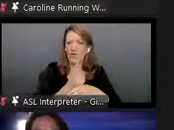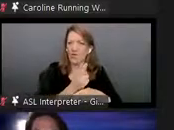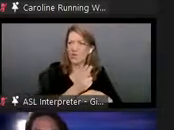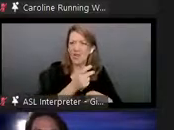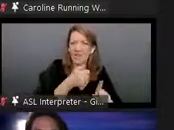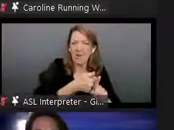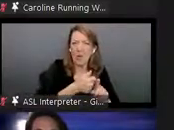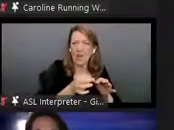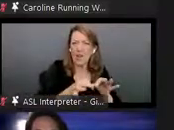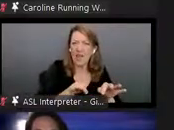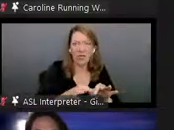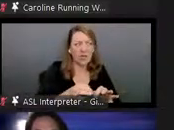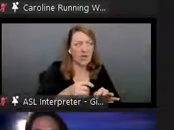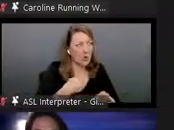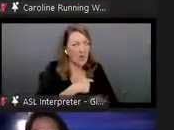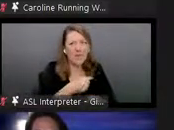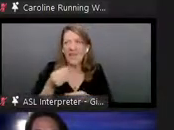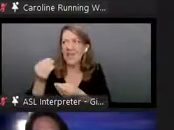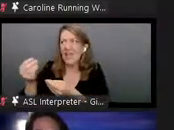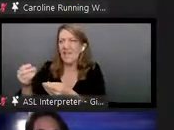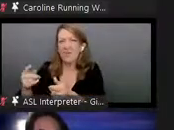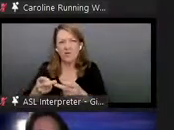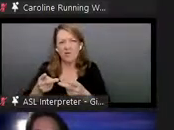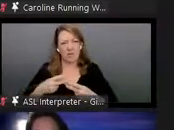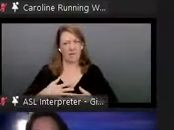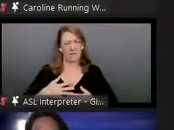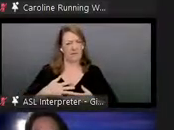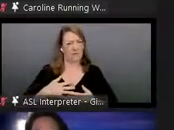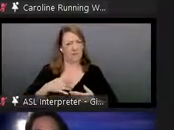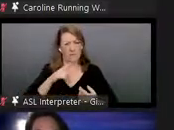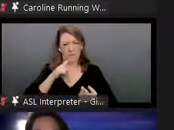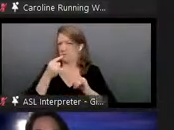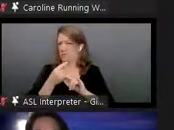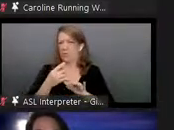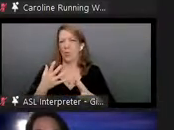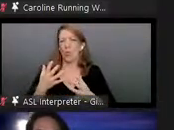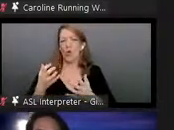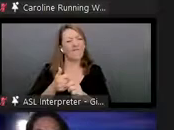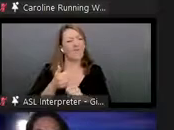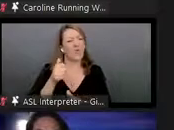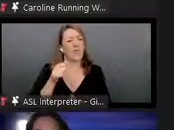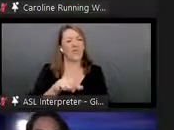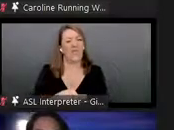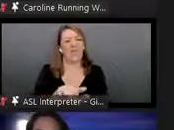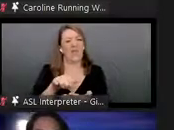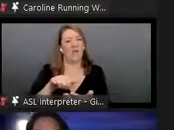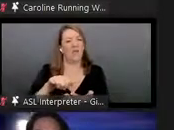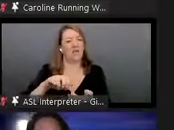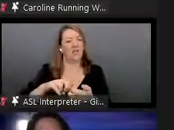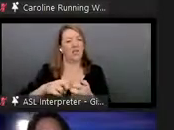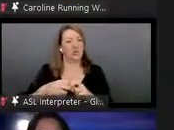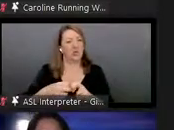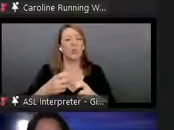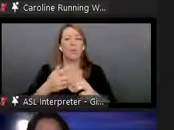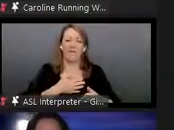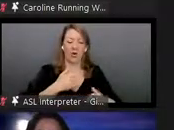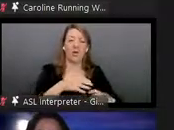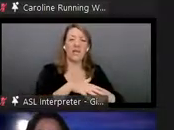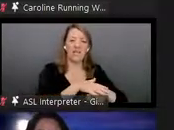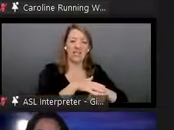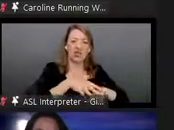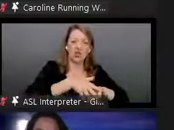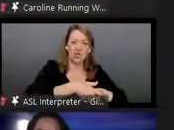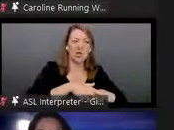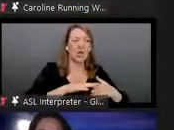first place, which is like, I think that it's a situation we'd like to avoid. we'd prefer if, um, indigenous communities were empowered to